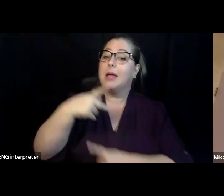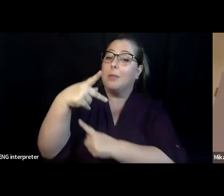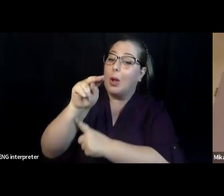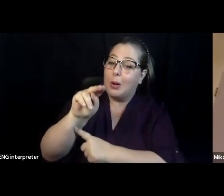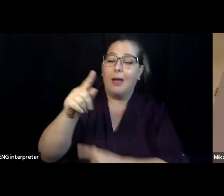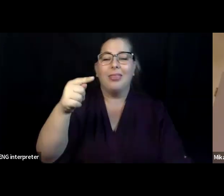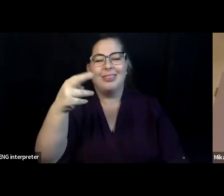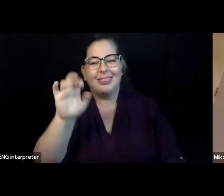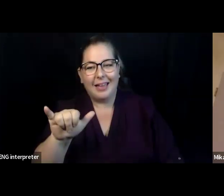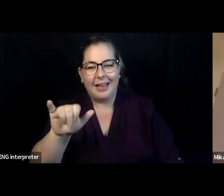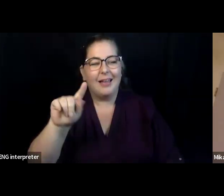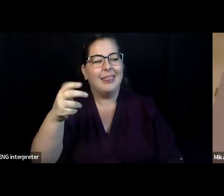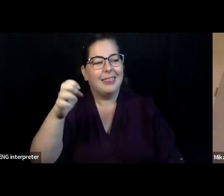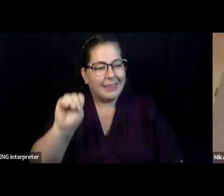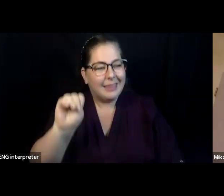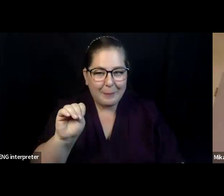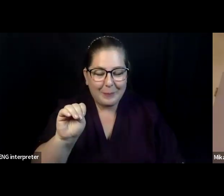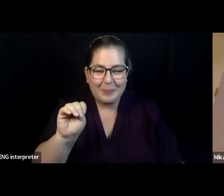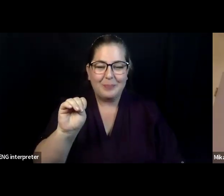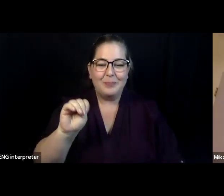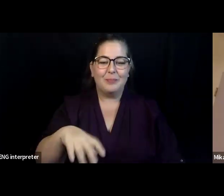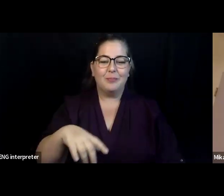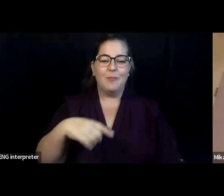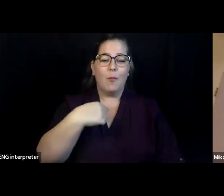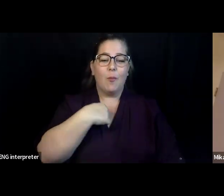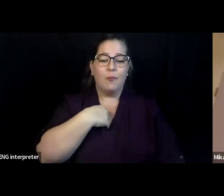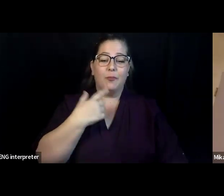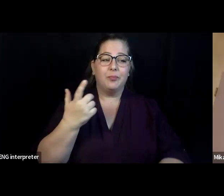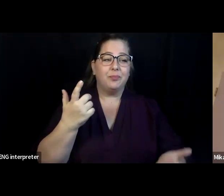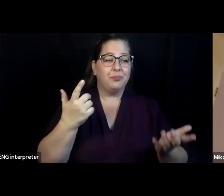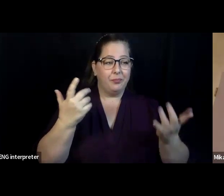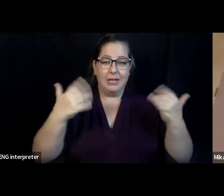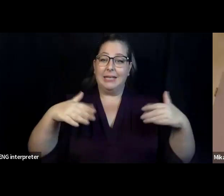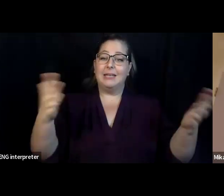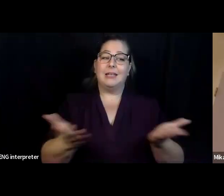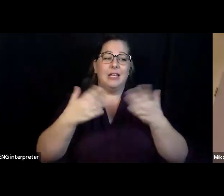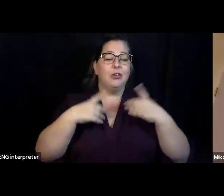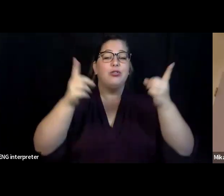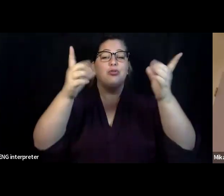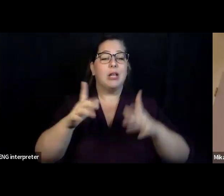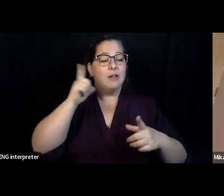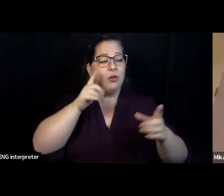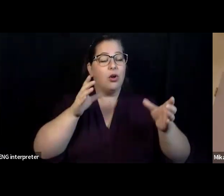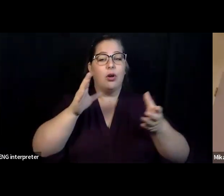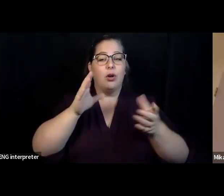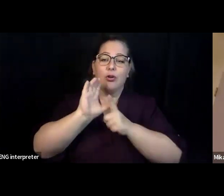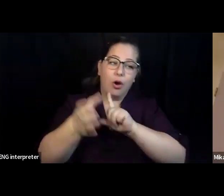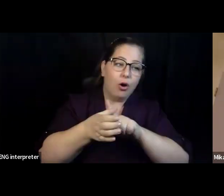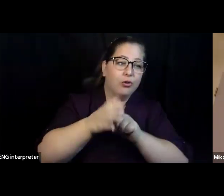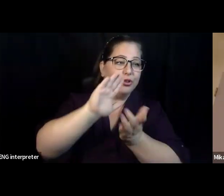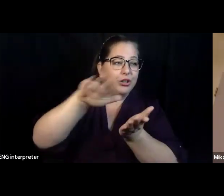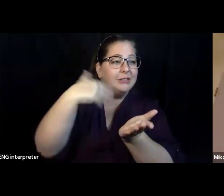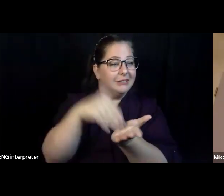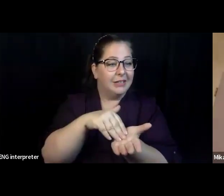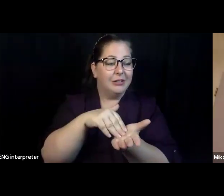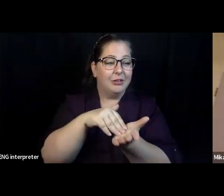one of the co-directors of the San Francisco Disability Cultural Center. We also recognize that